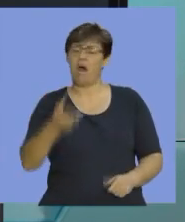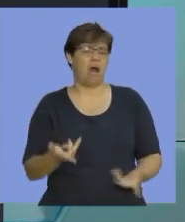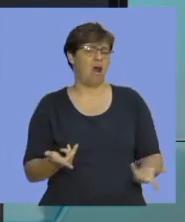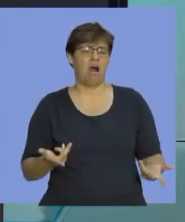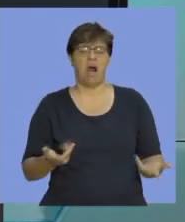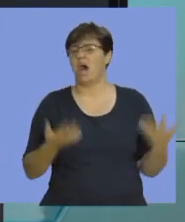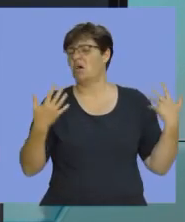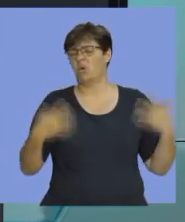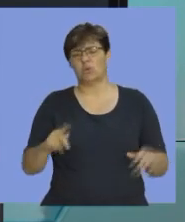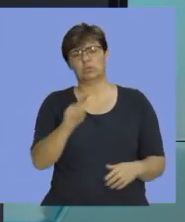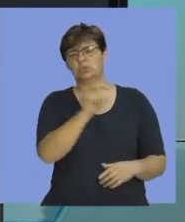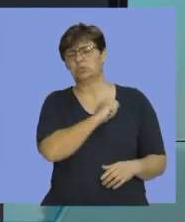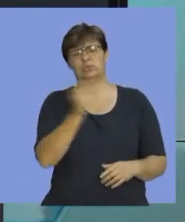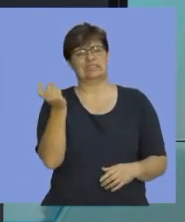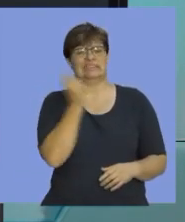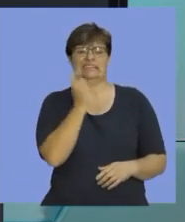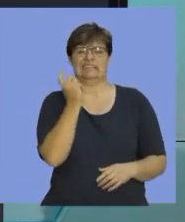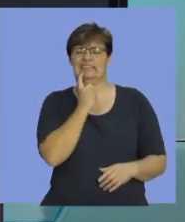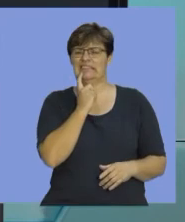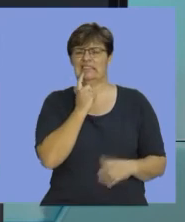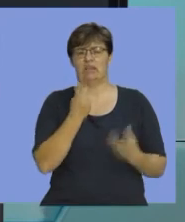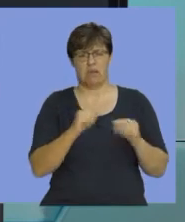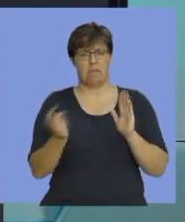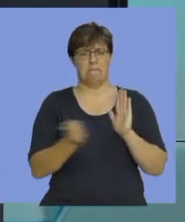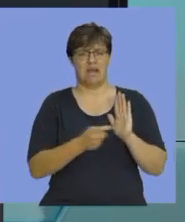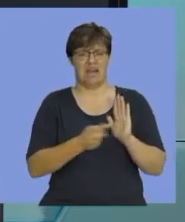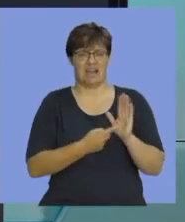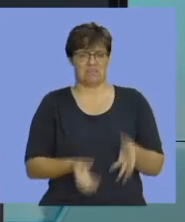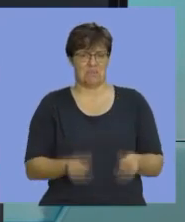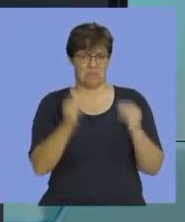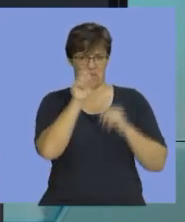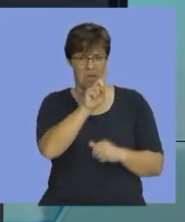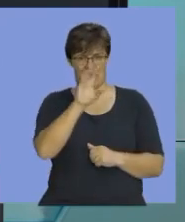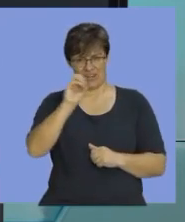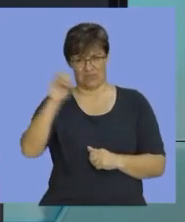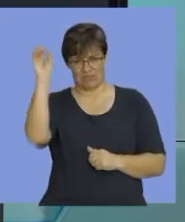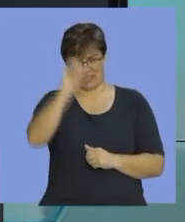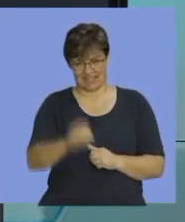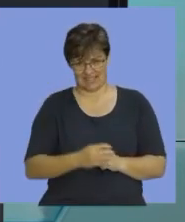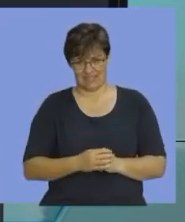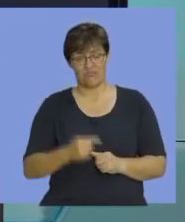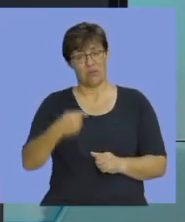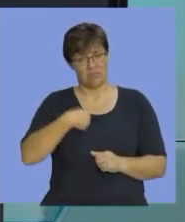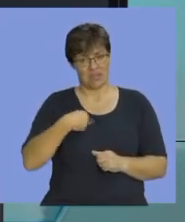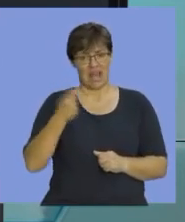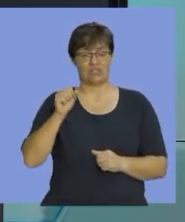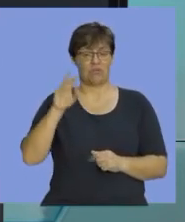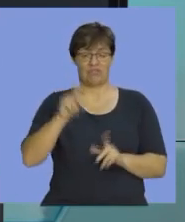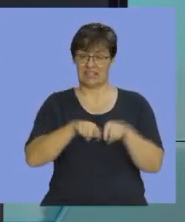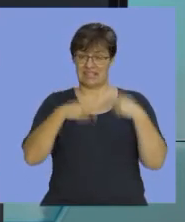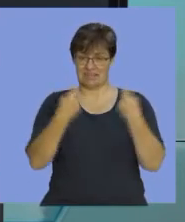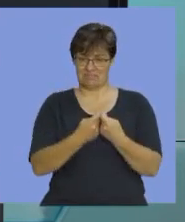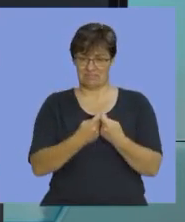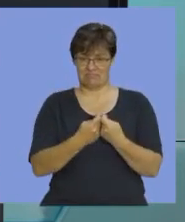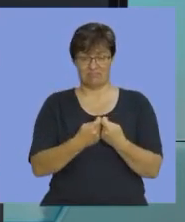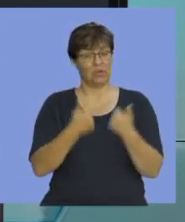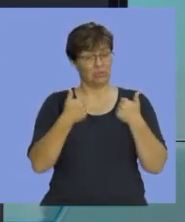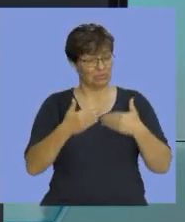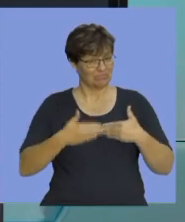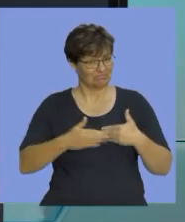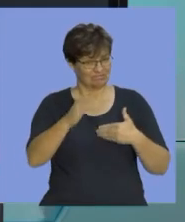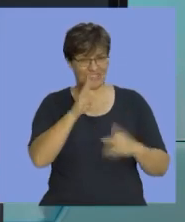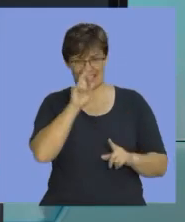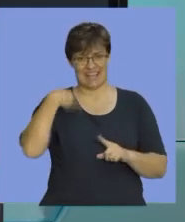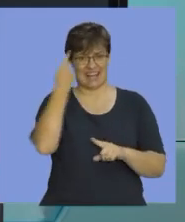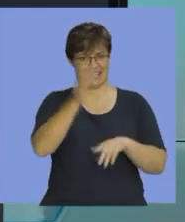really an easy section to score 100%. From me, Ashraf Patel, and the team, be good. See you